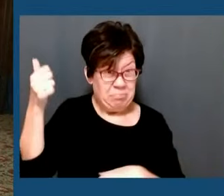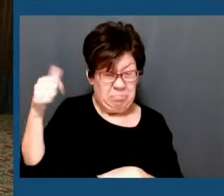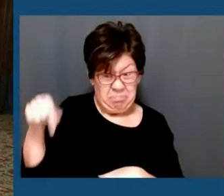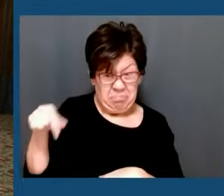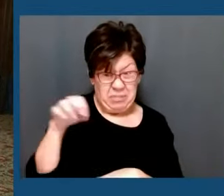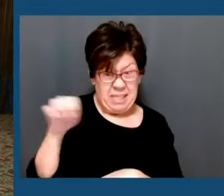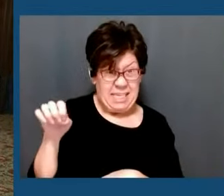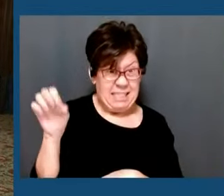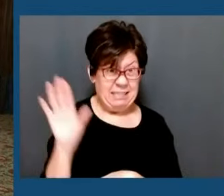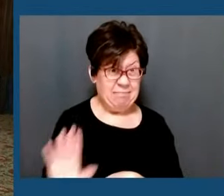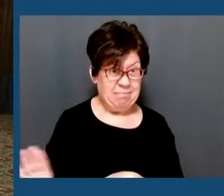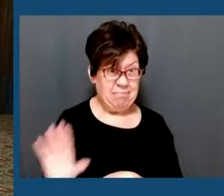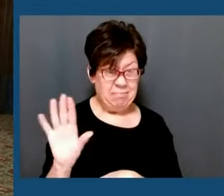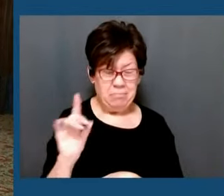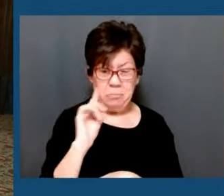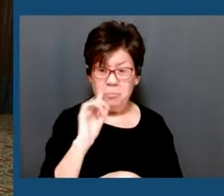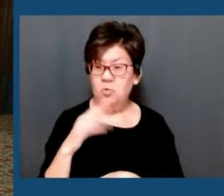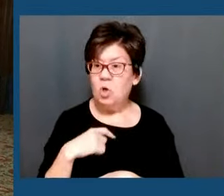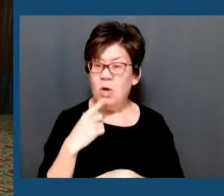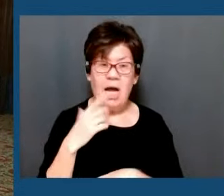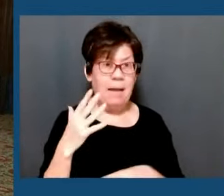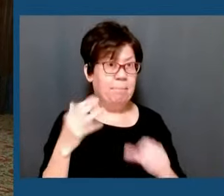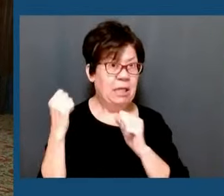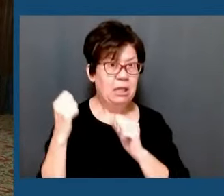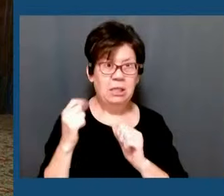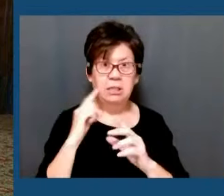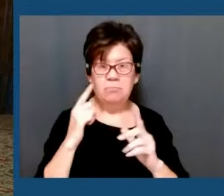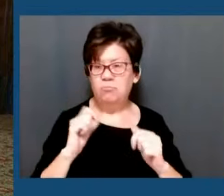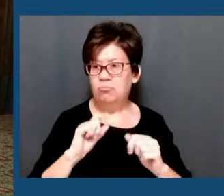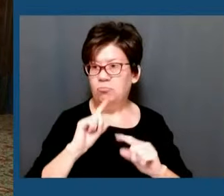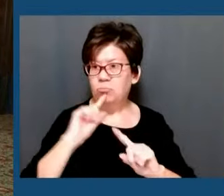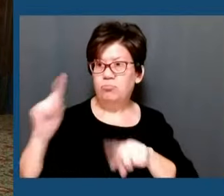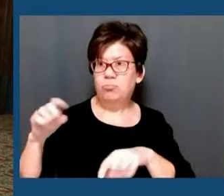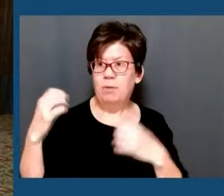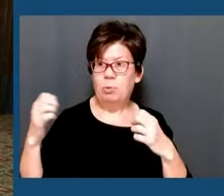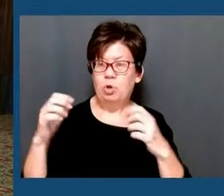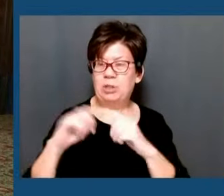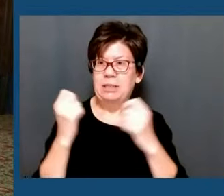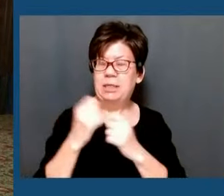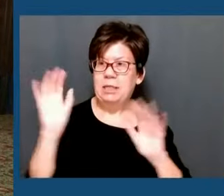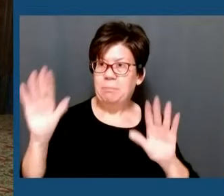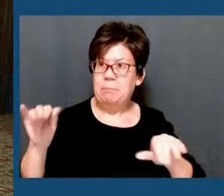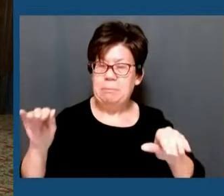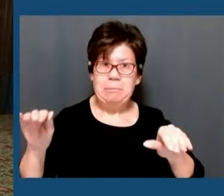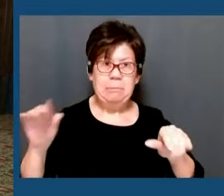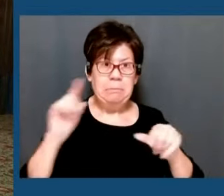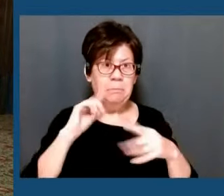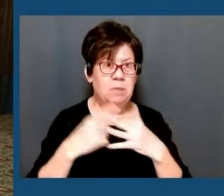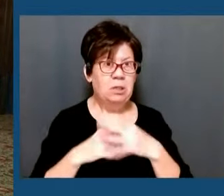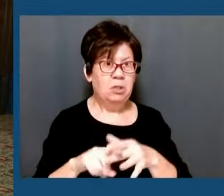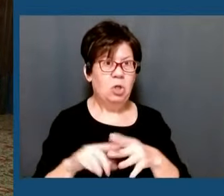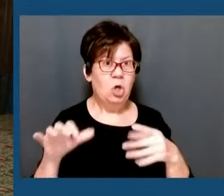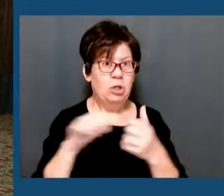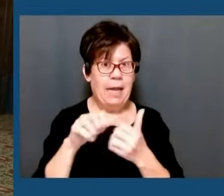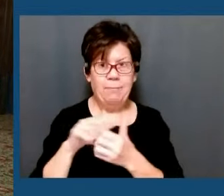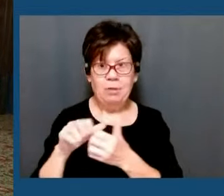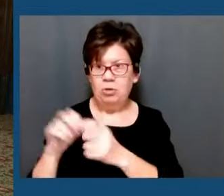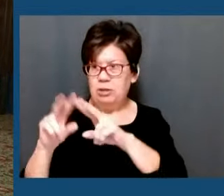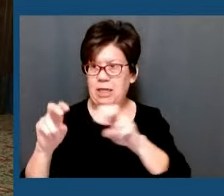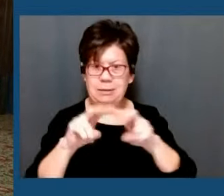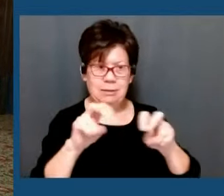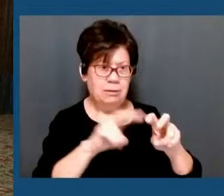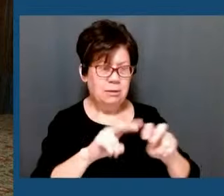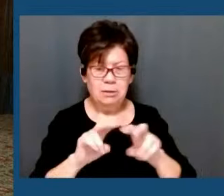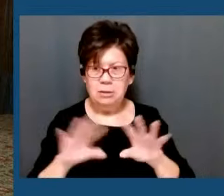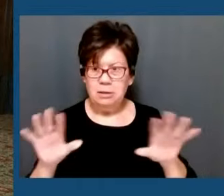So I immediately directed my emergency management team, the second we received word of this, to start doing damage assessments, any life